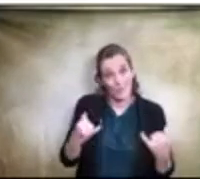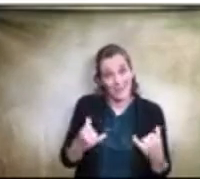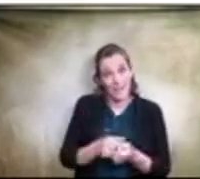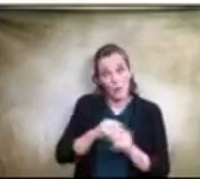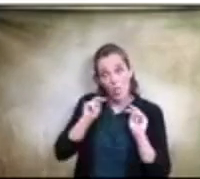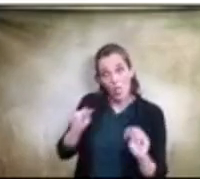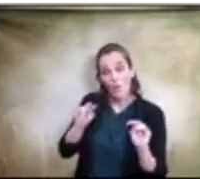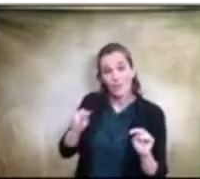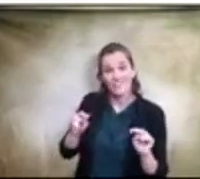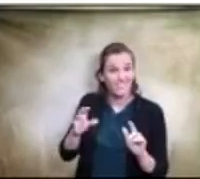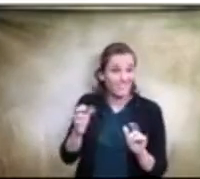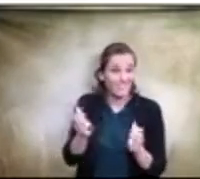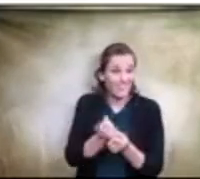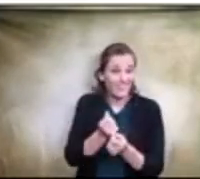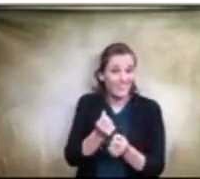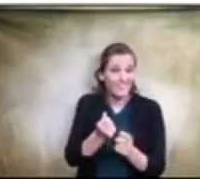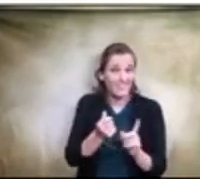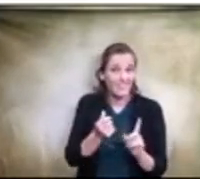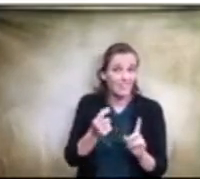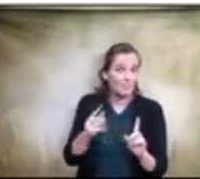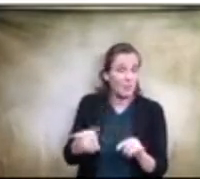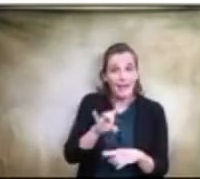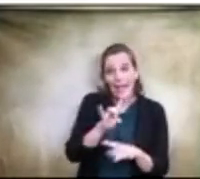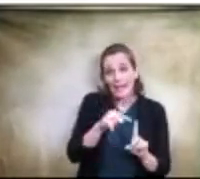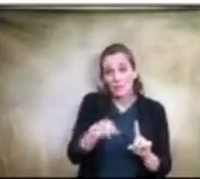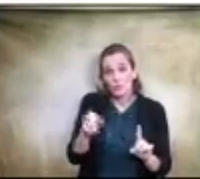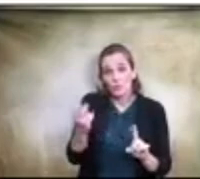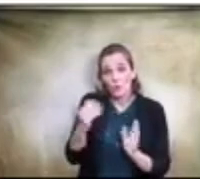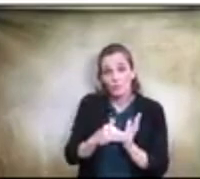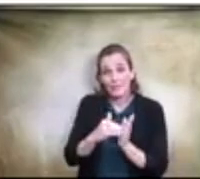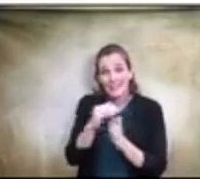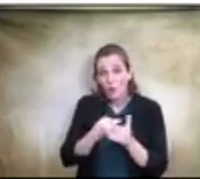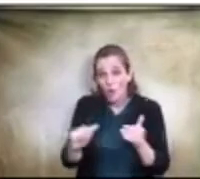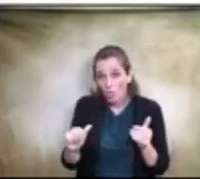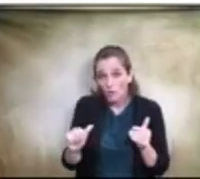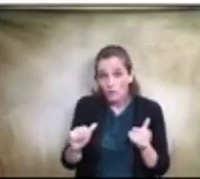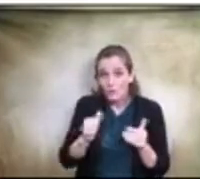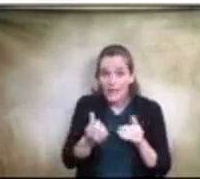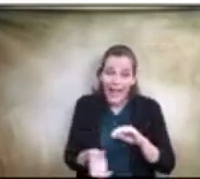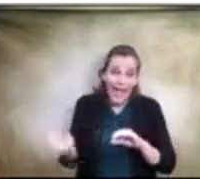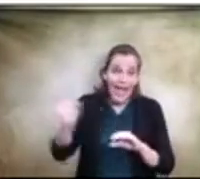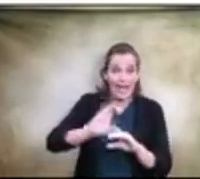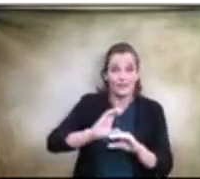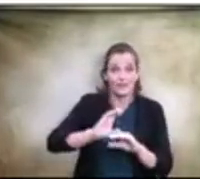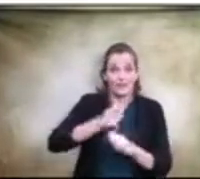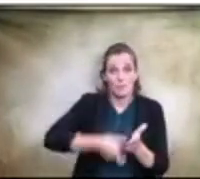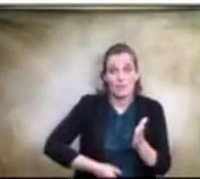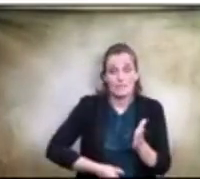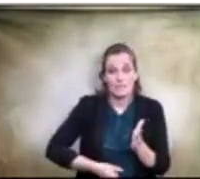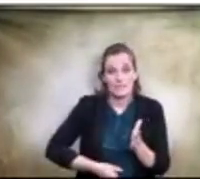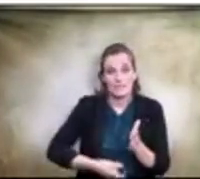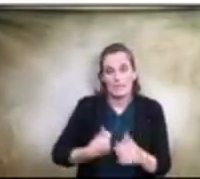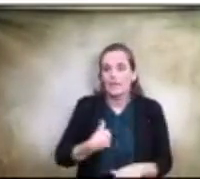anywhere from $8 to $12 million added on because we did not get